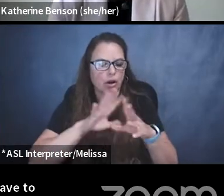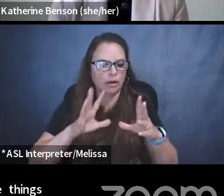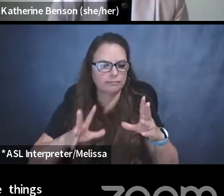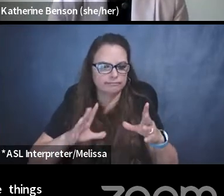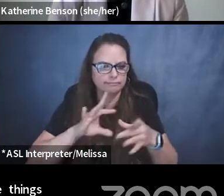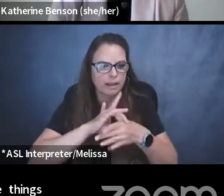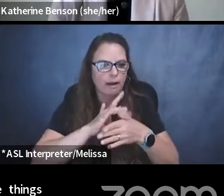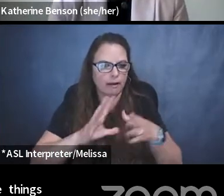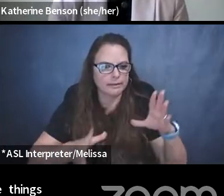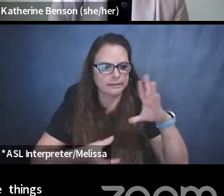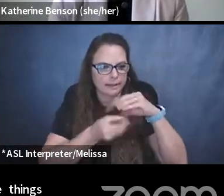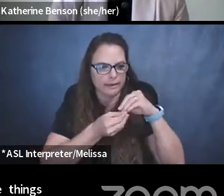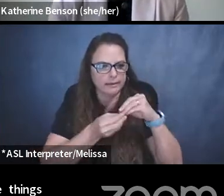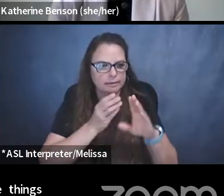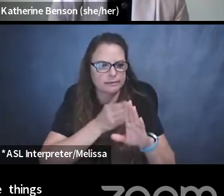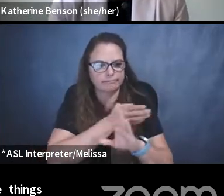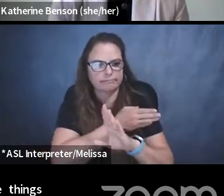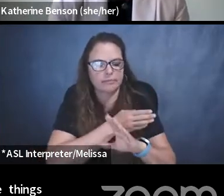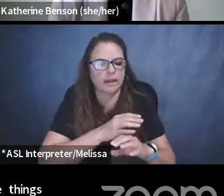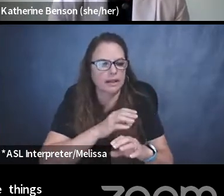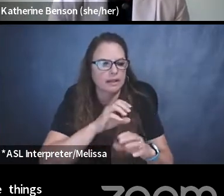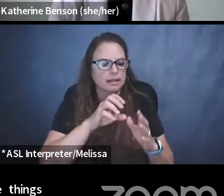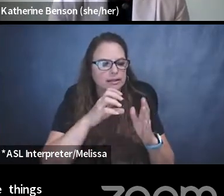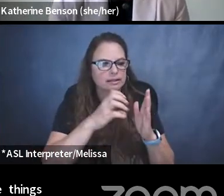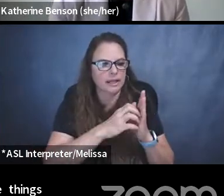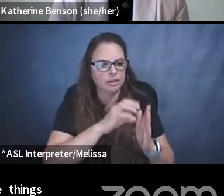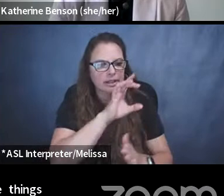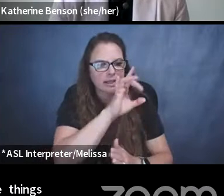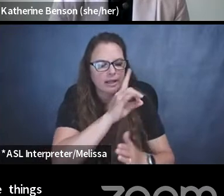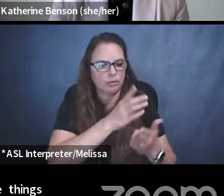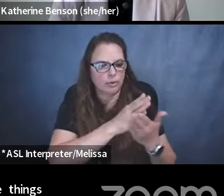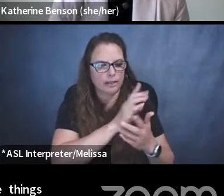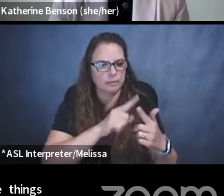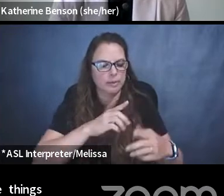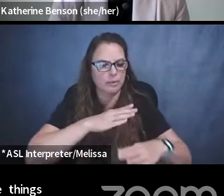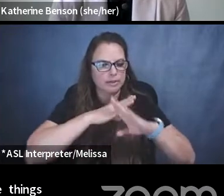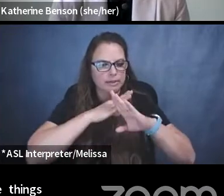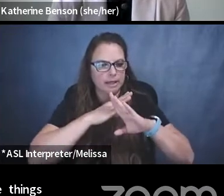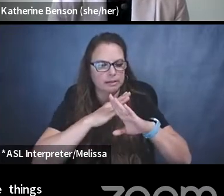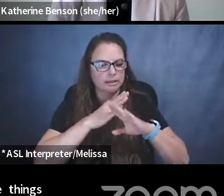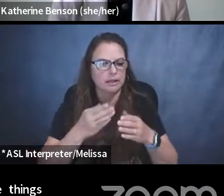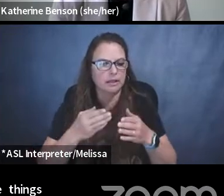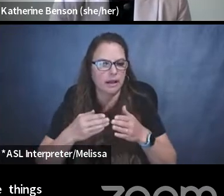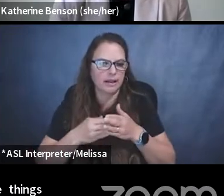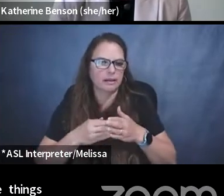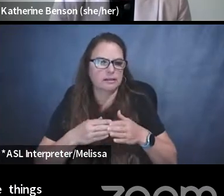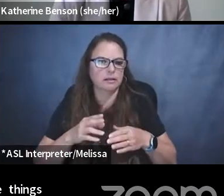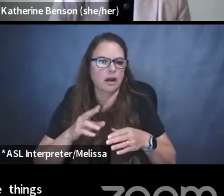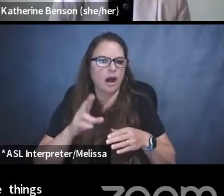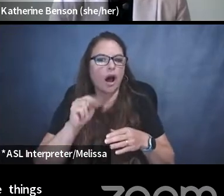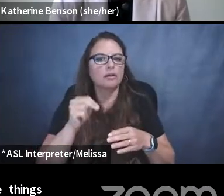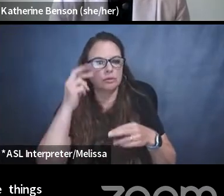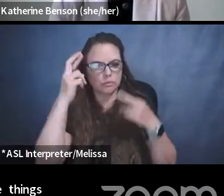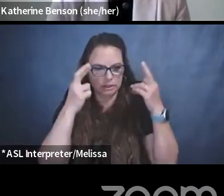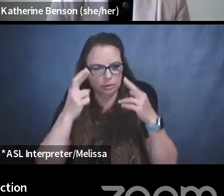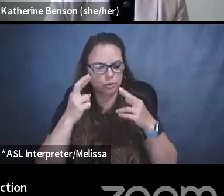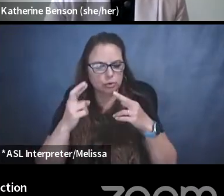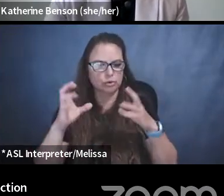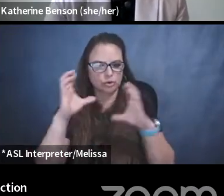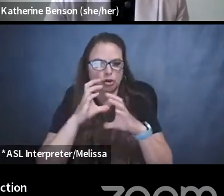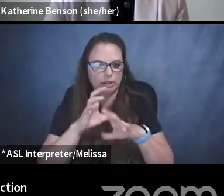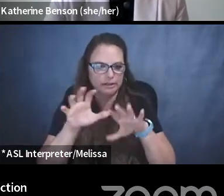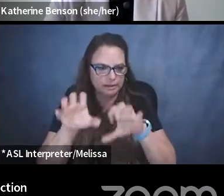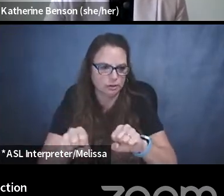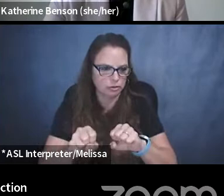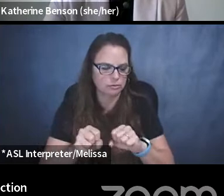Section 8 right to be protected against unreasonable search and seizure. So, the same way that we looked at how